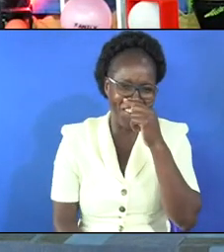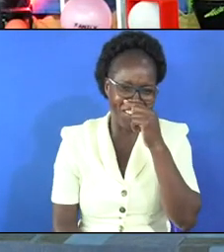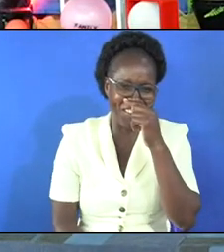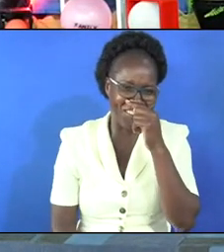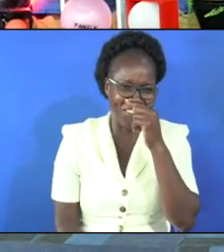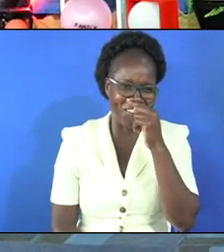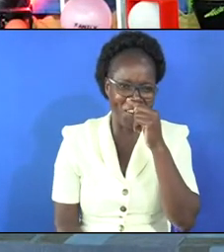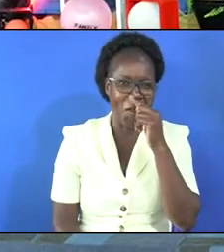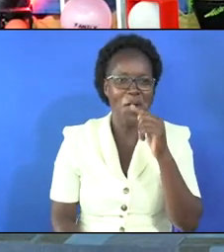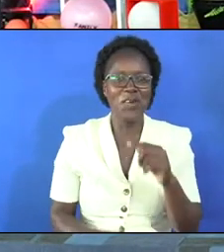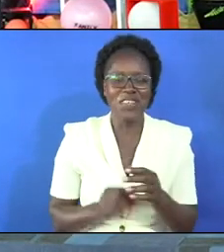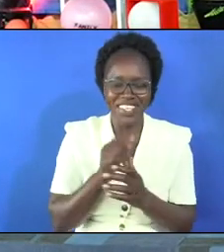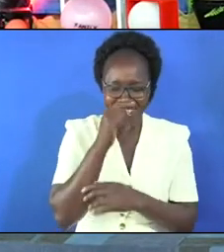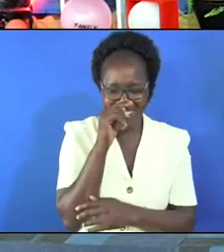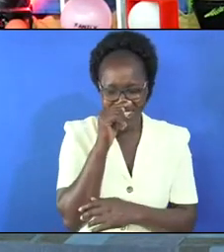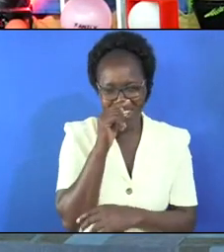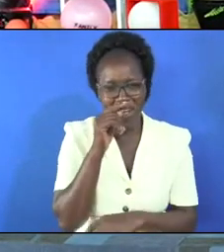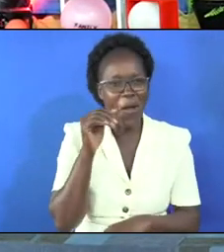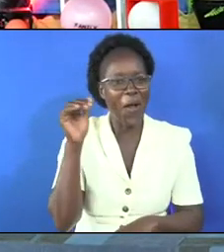takes away fully